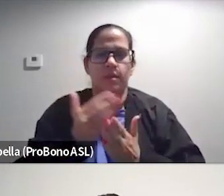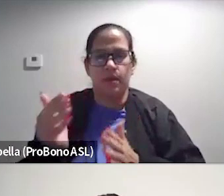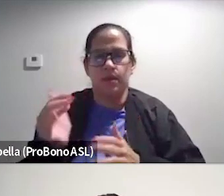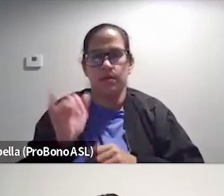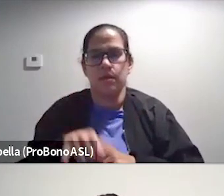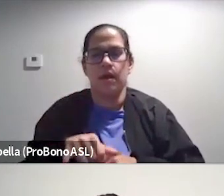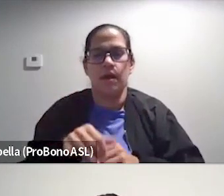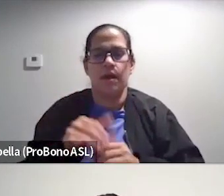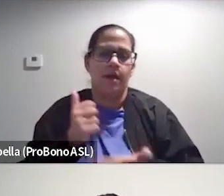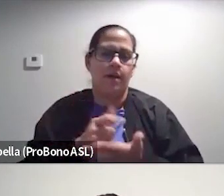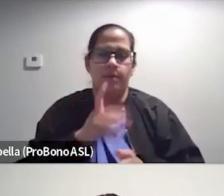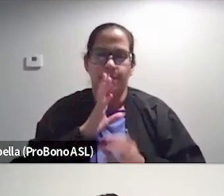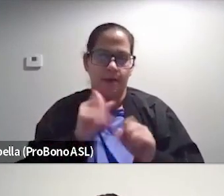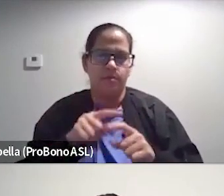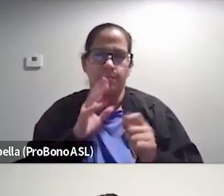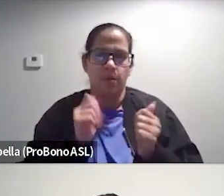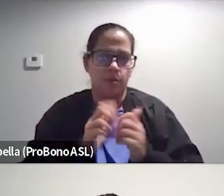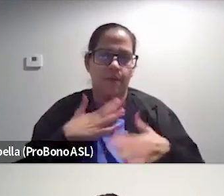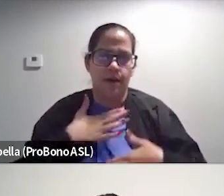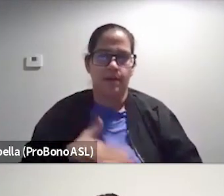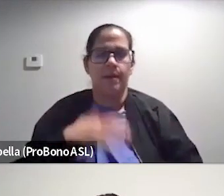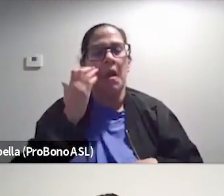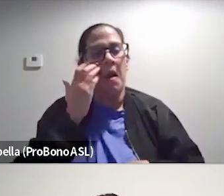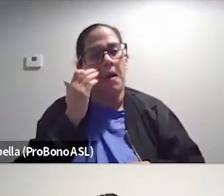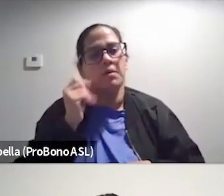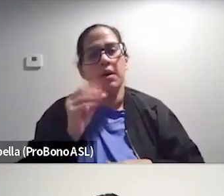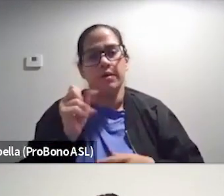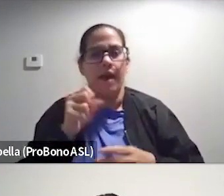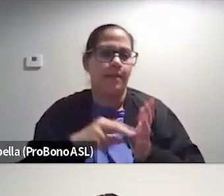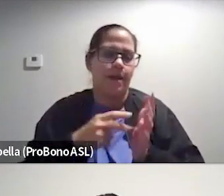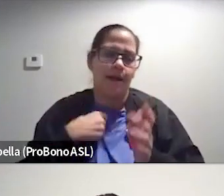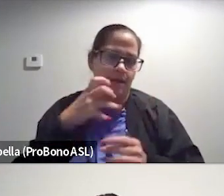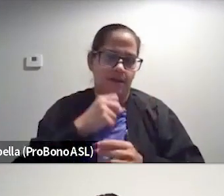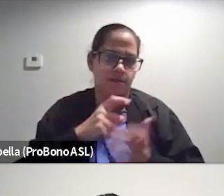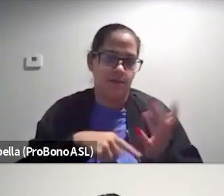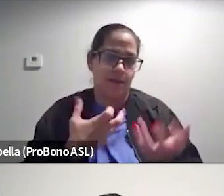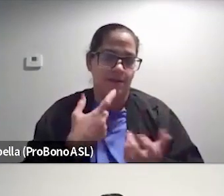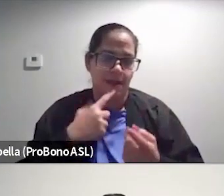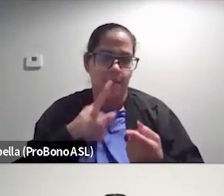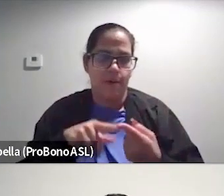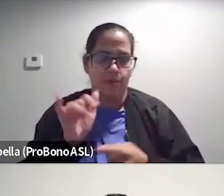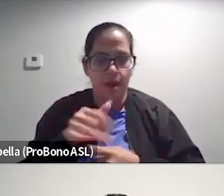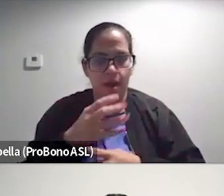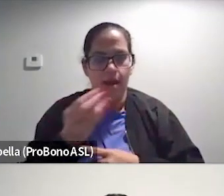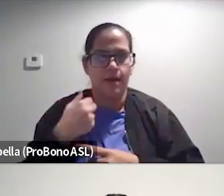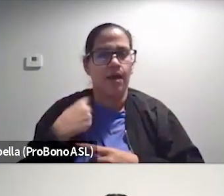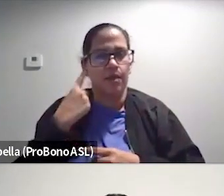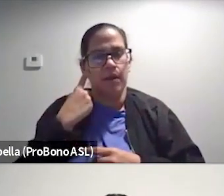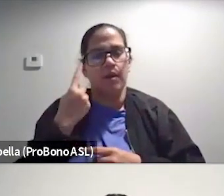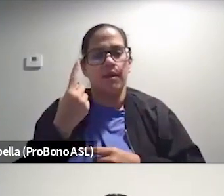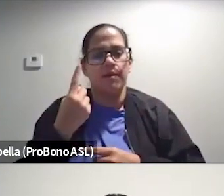um, help you be able to be with your body. And so, yeah, I mean, I guess that's what I, I want to say about that. And I, I think,